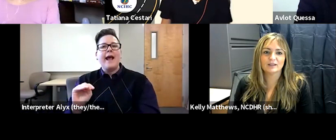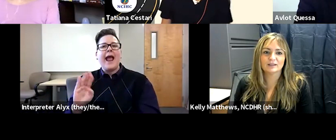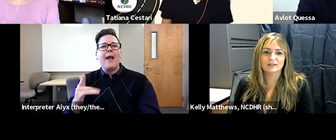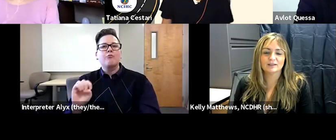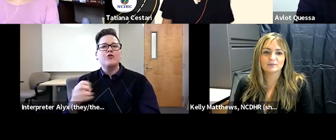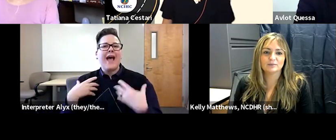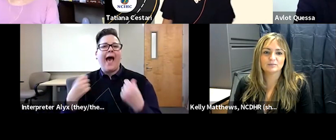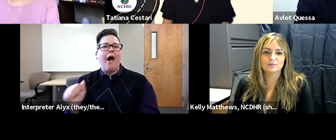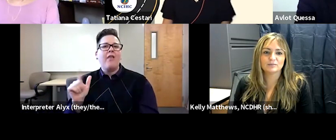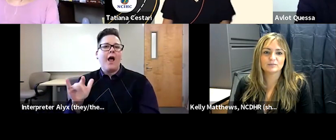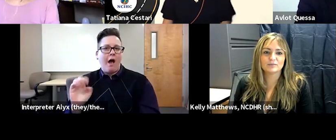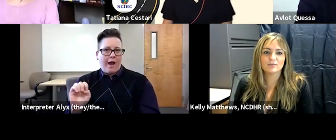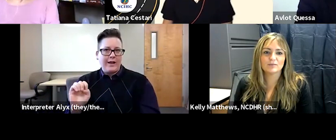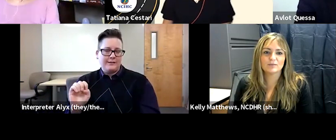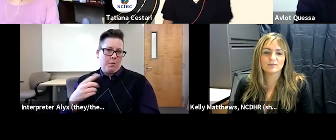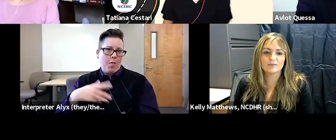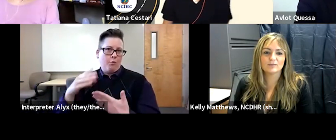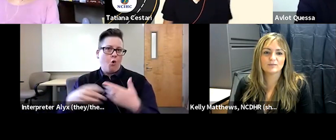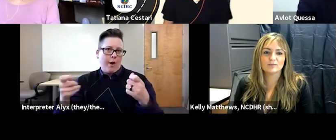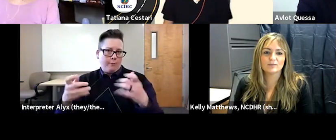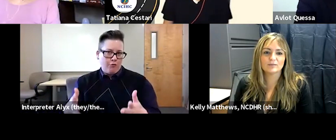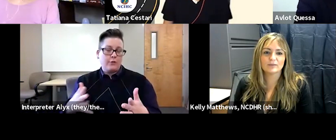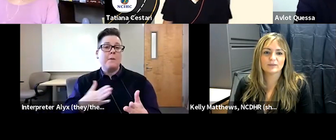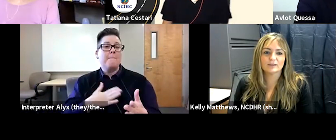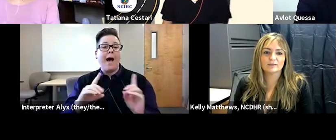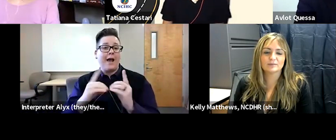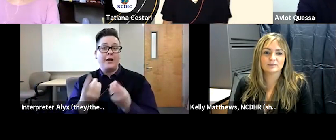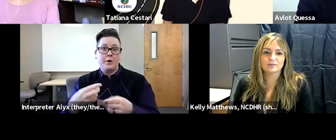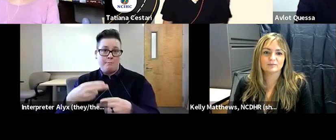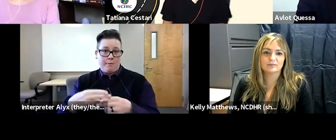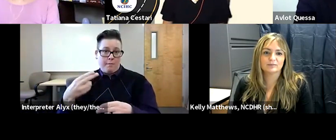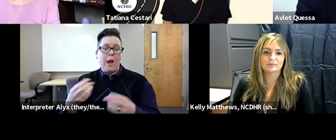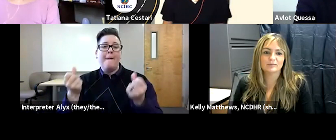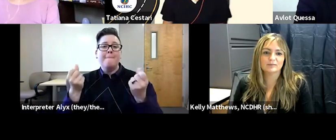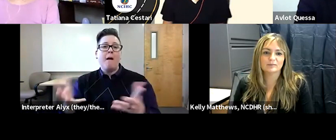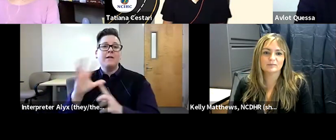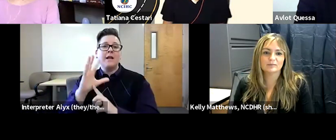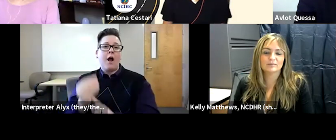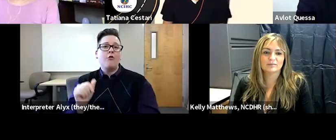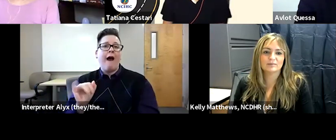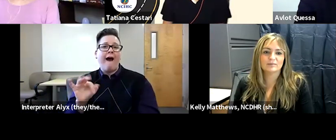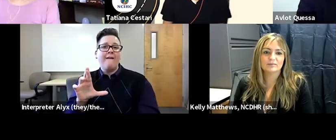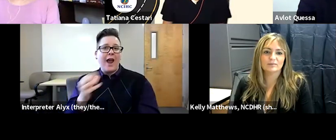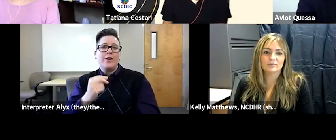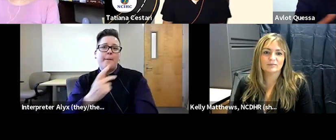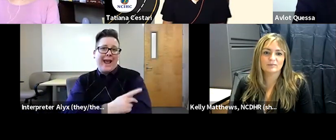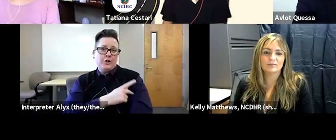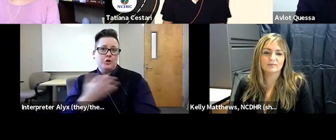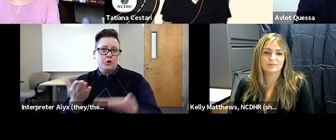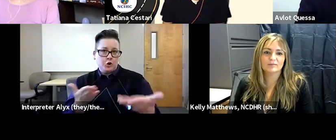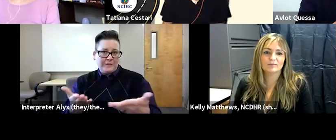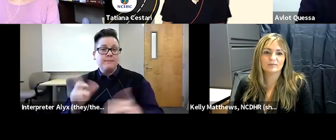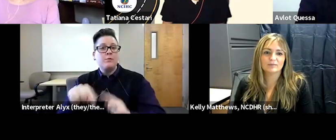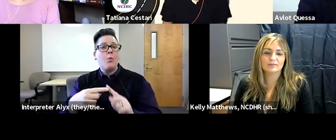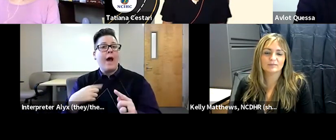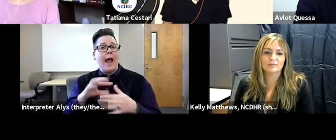you know the program director my department is called multicultural affairs and patient services whenever i